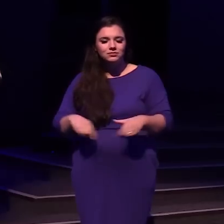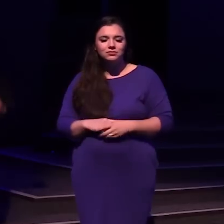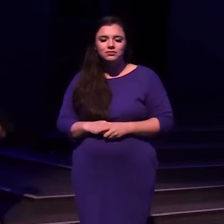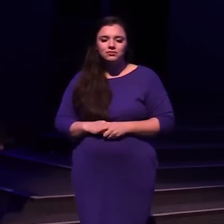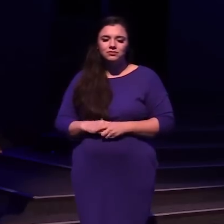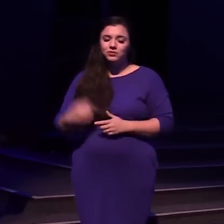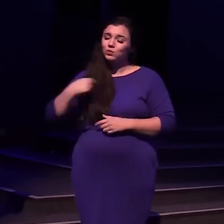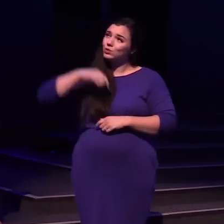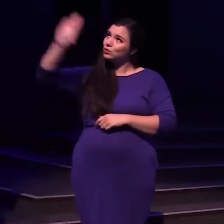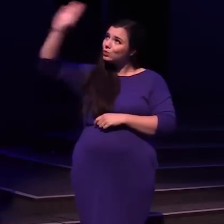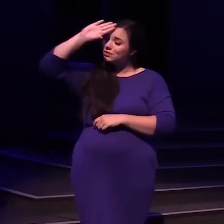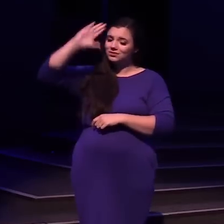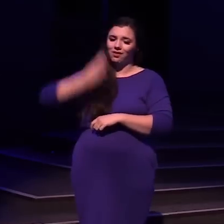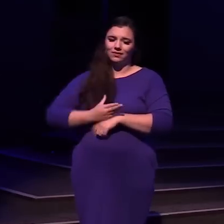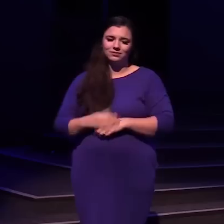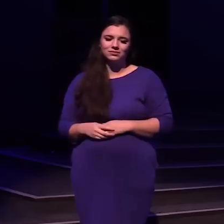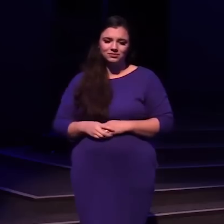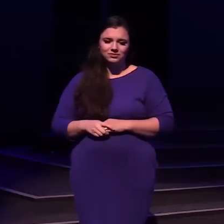sons, Lord